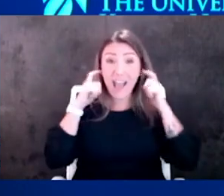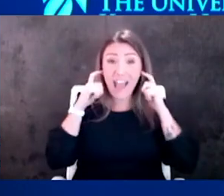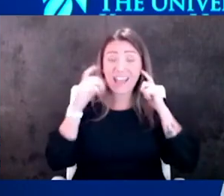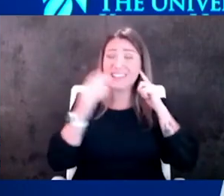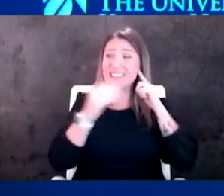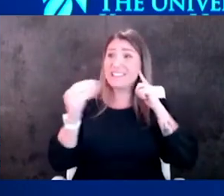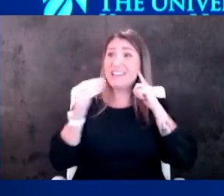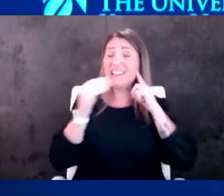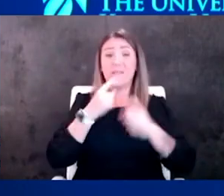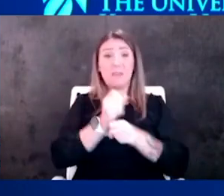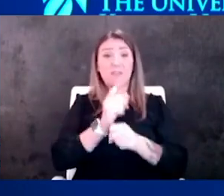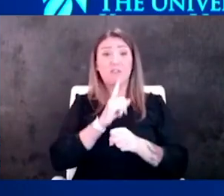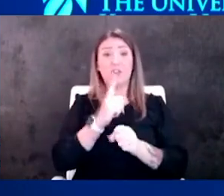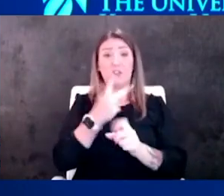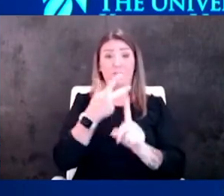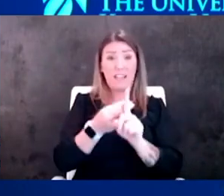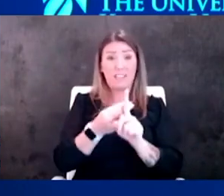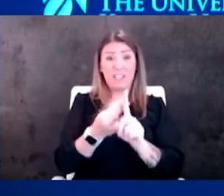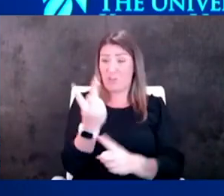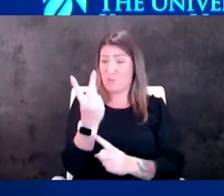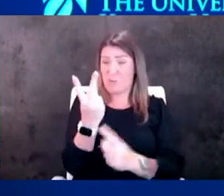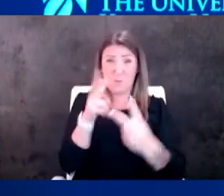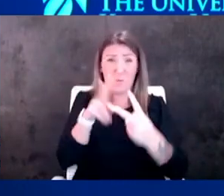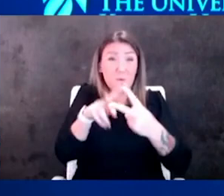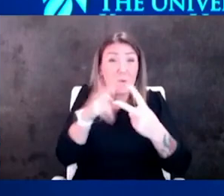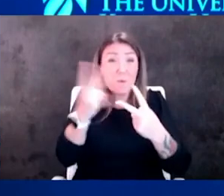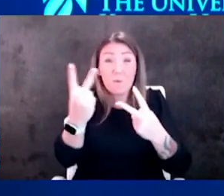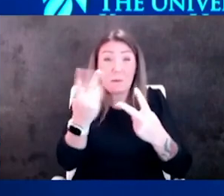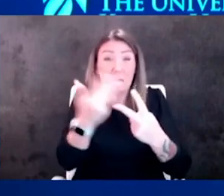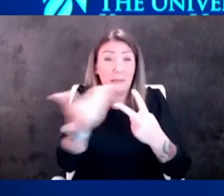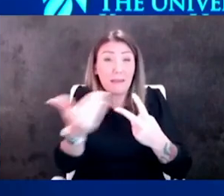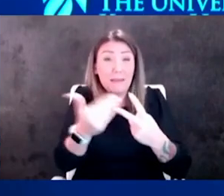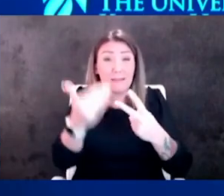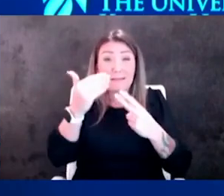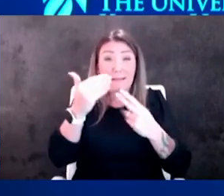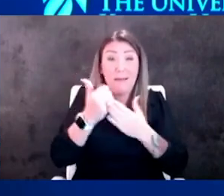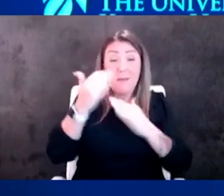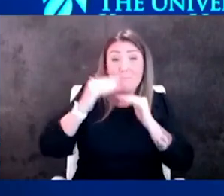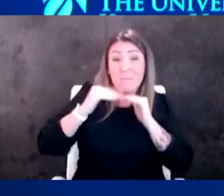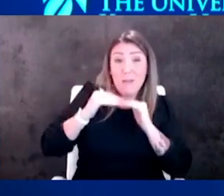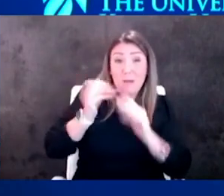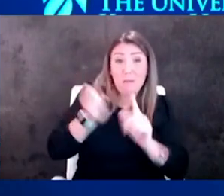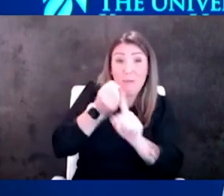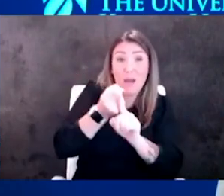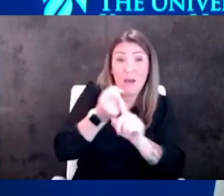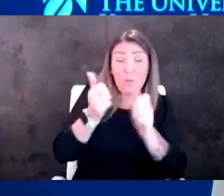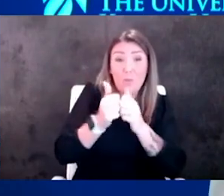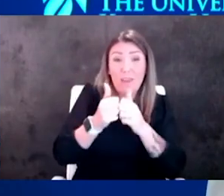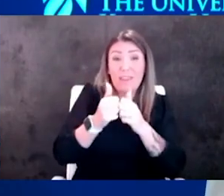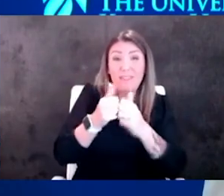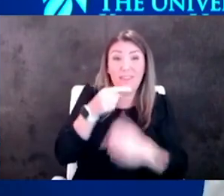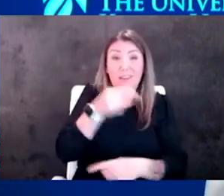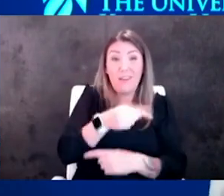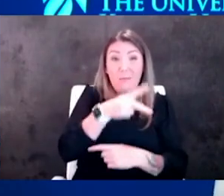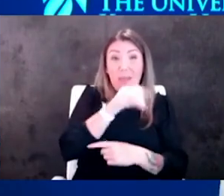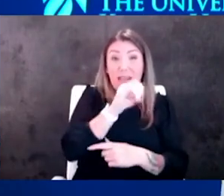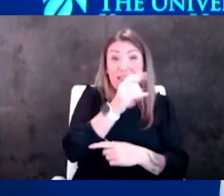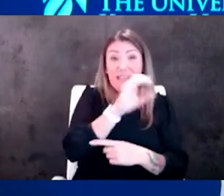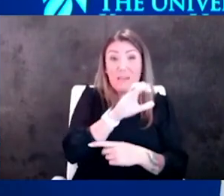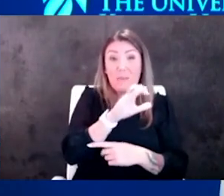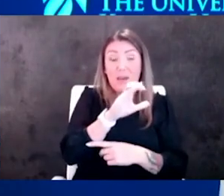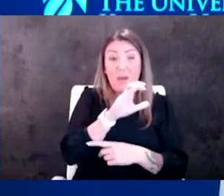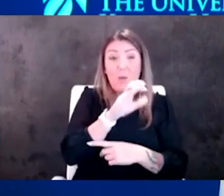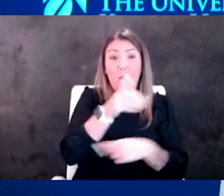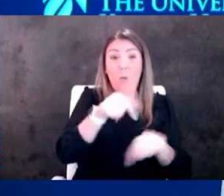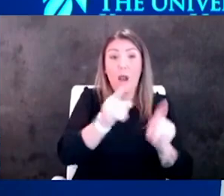those are the two things you can do to help minimize the impact of the pandemic even as it becomes an endemic the second thing